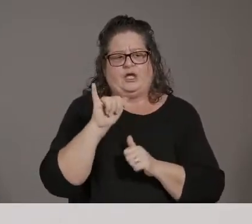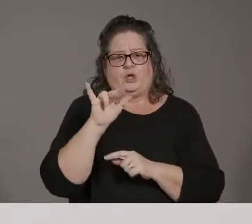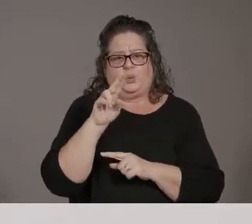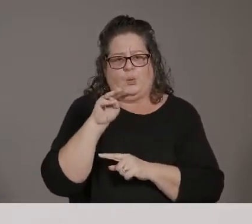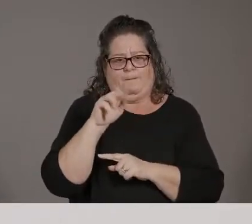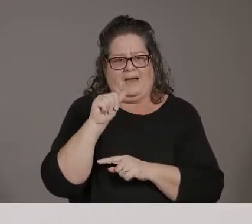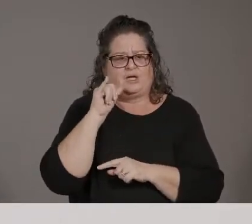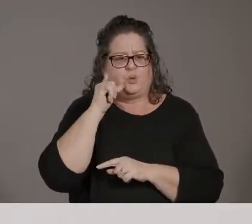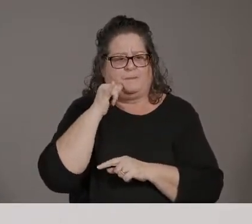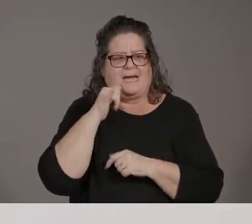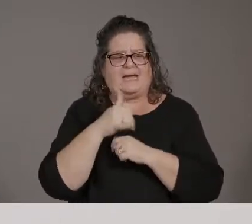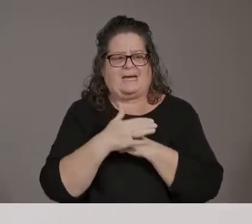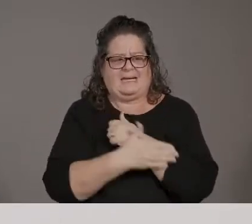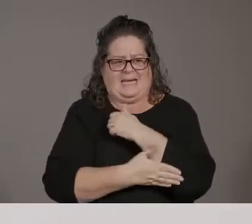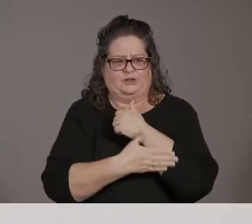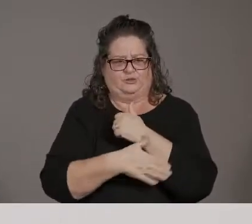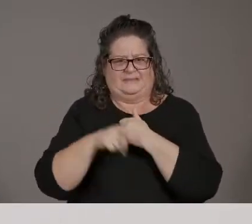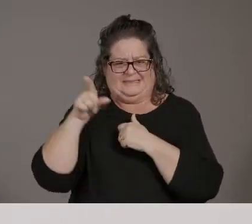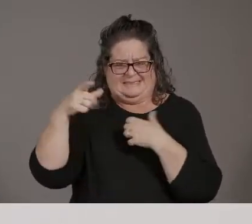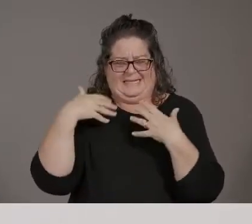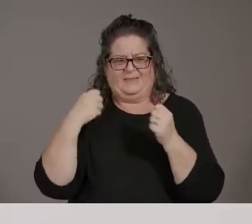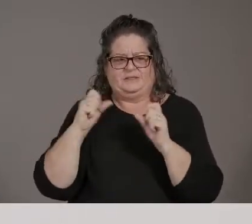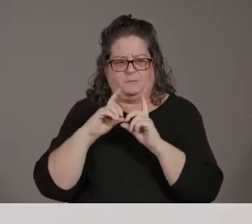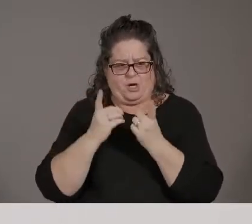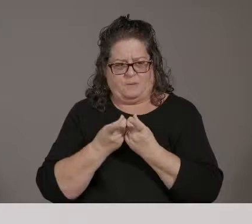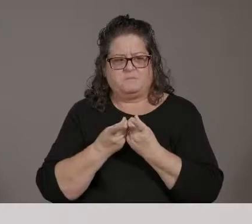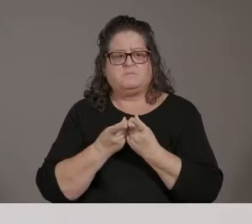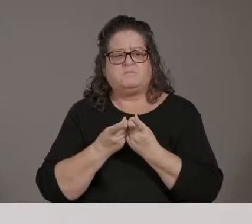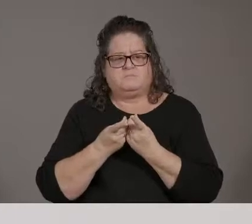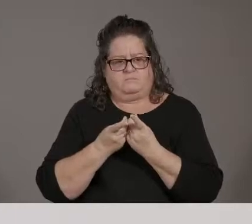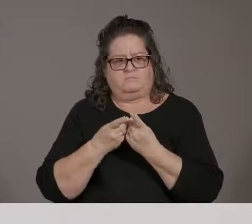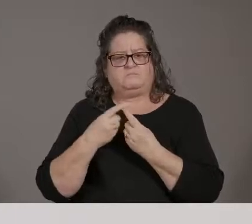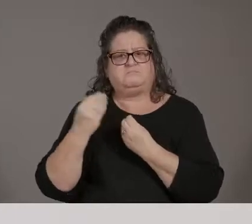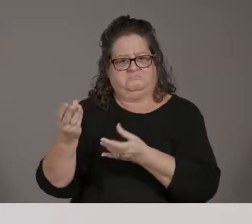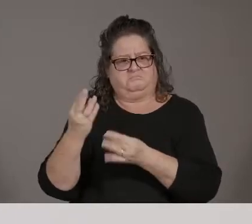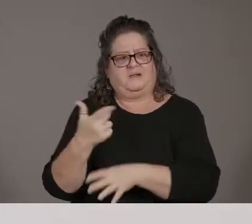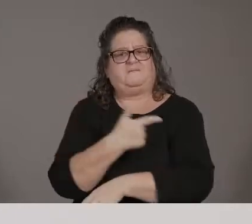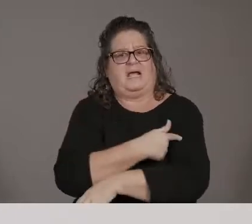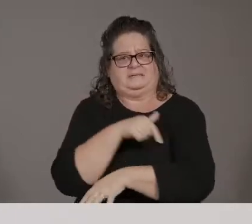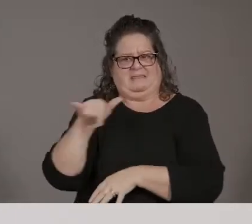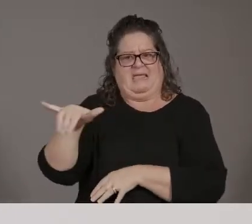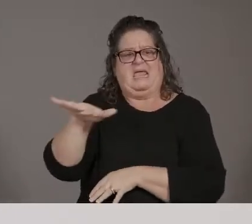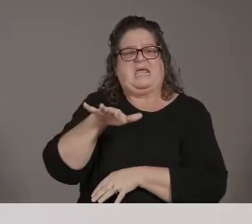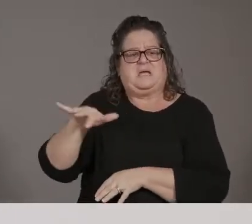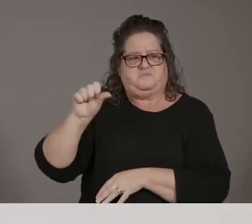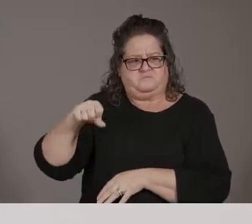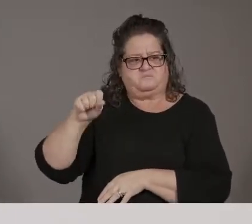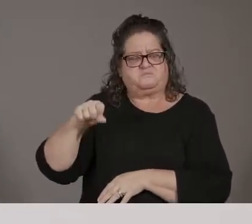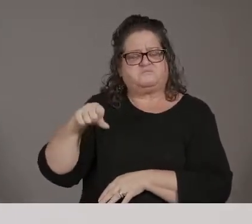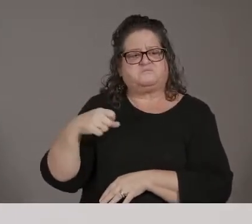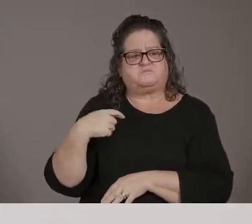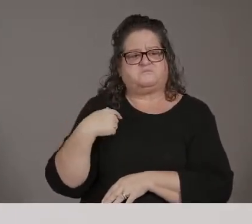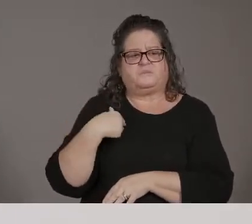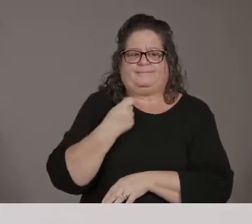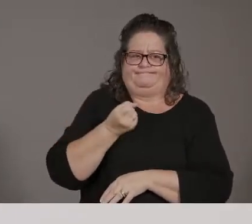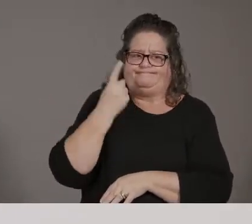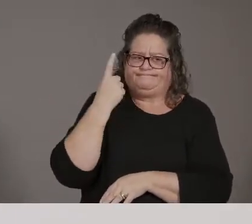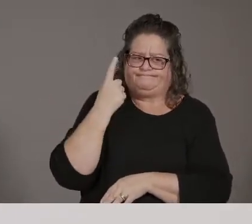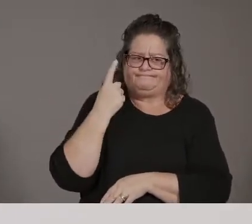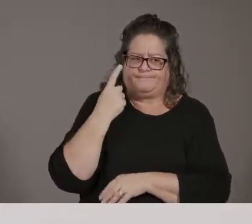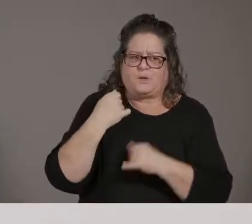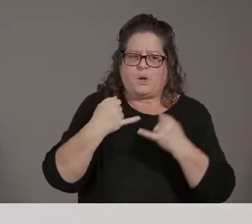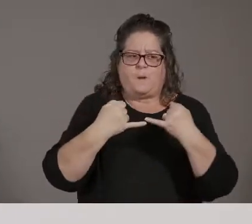we are giving vaccine, um, understanding that all of our border communities are going to have different